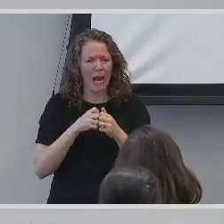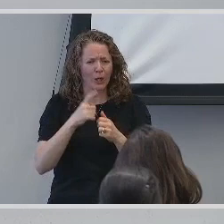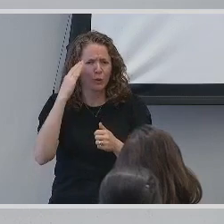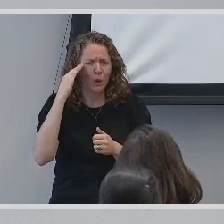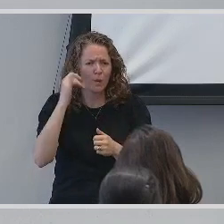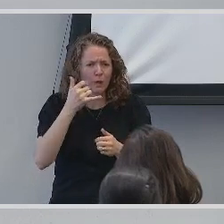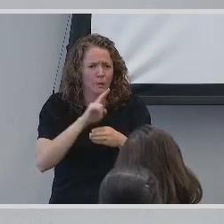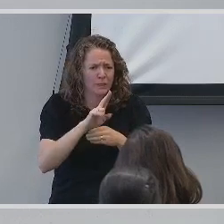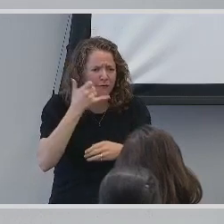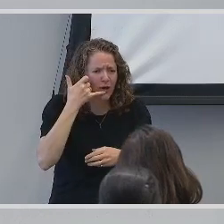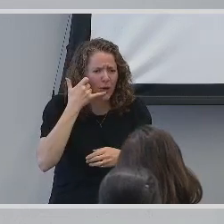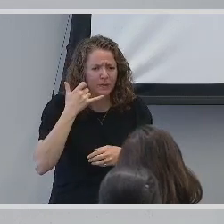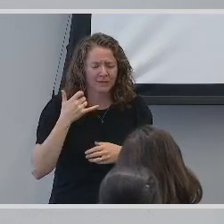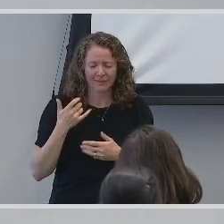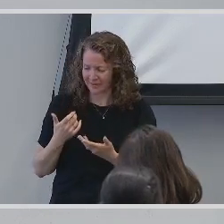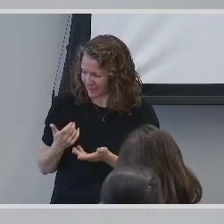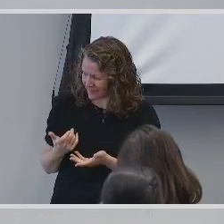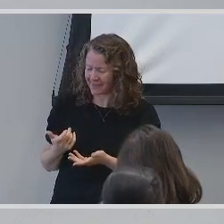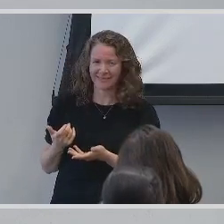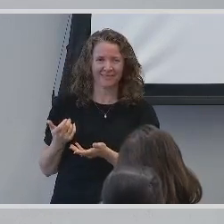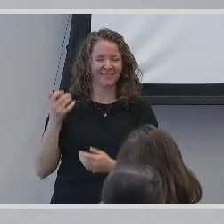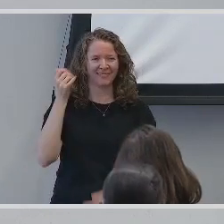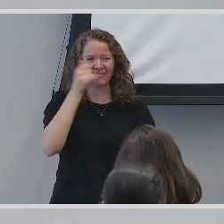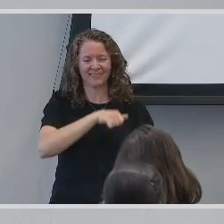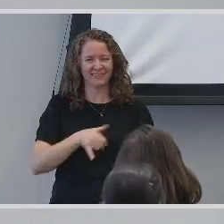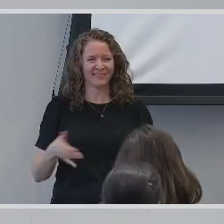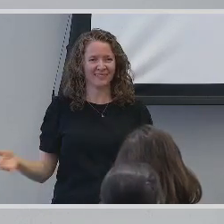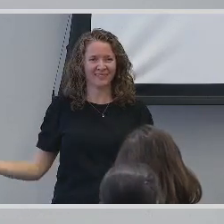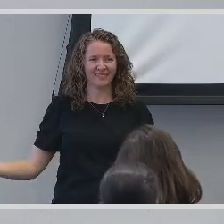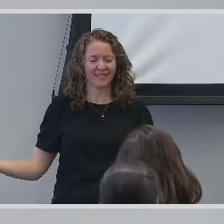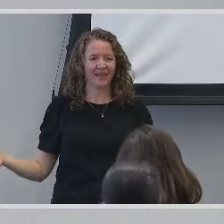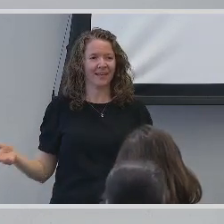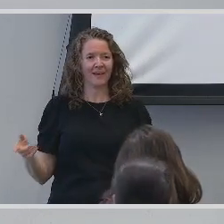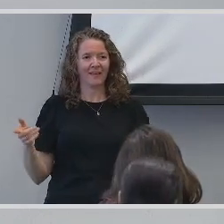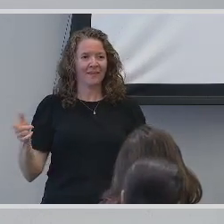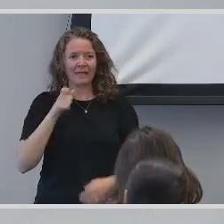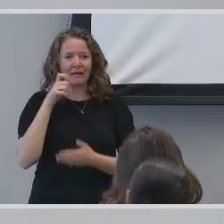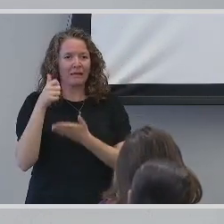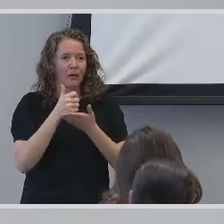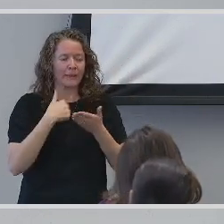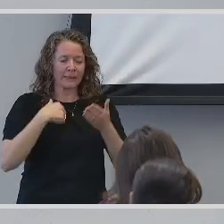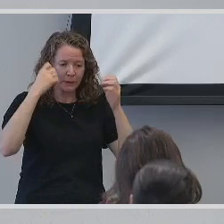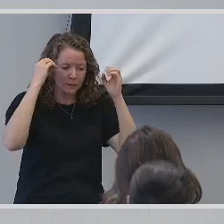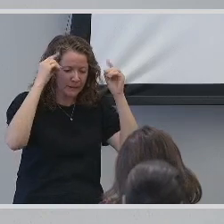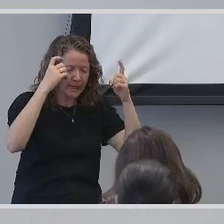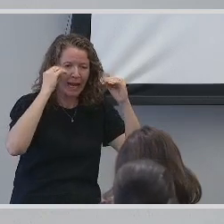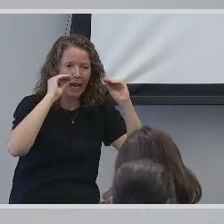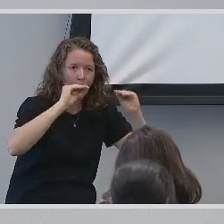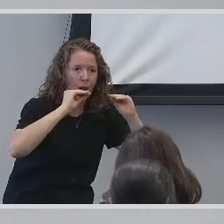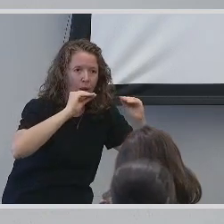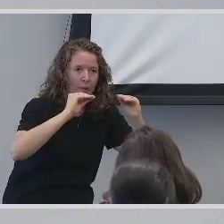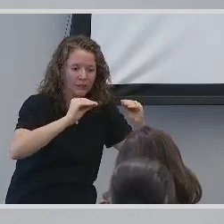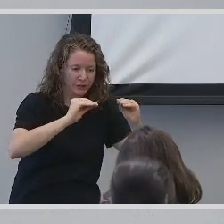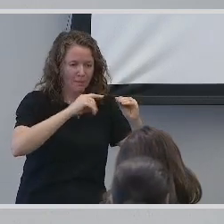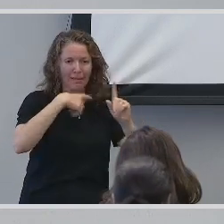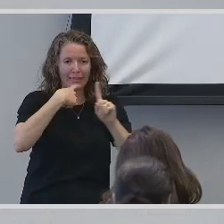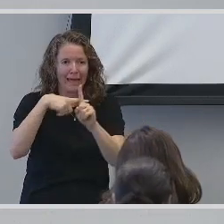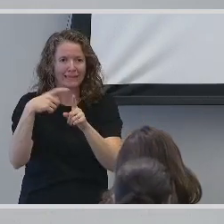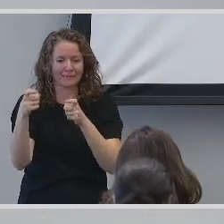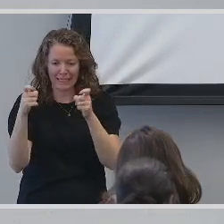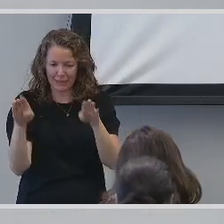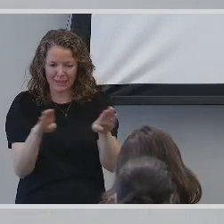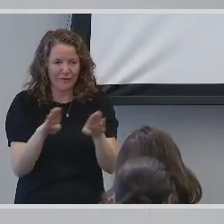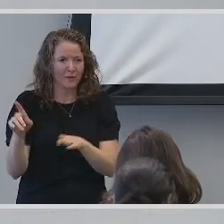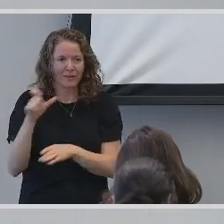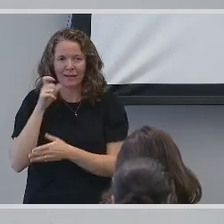Ridiculous. They did not address the strategies for motivating students or managing their behavior. It was then I